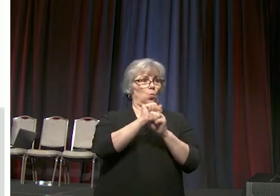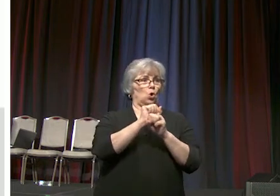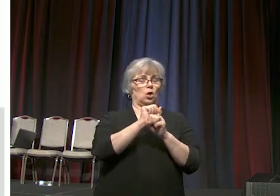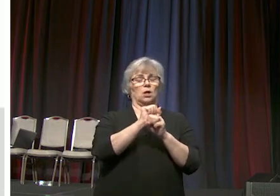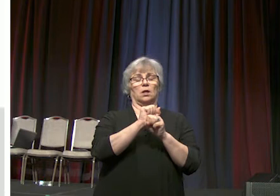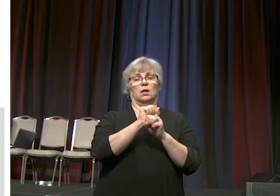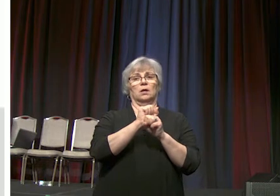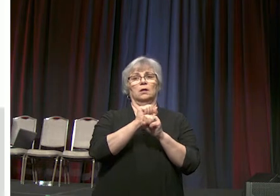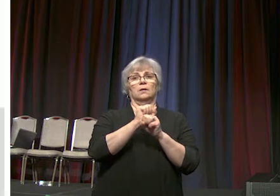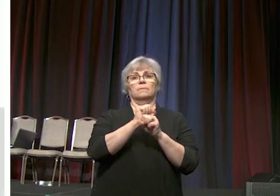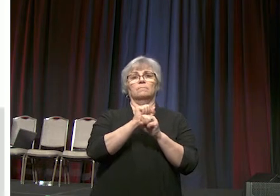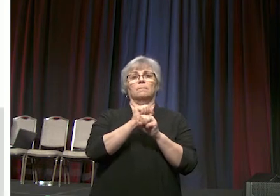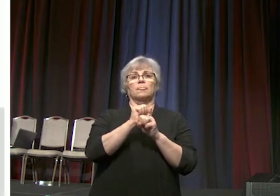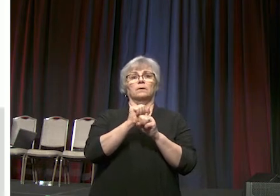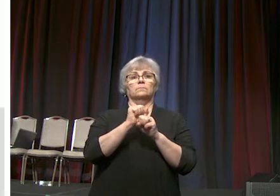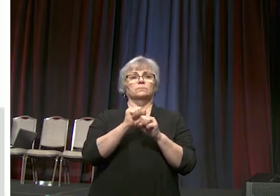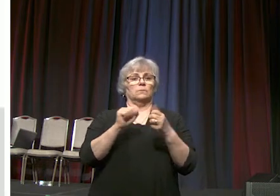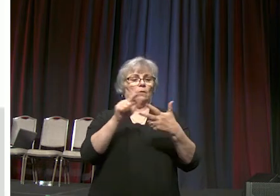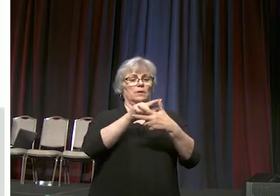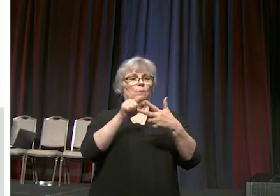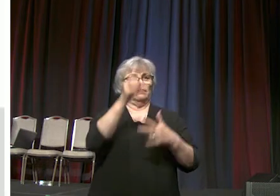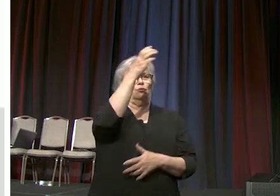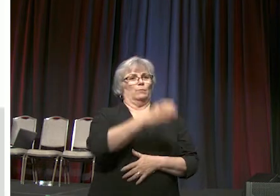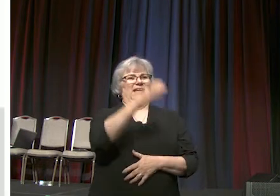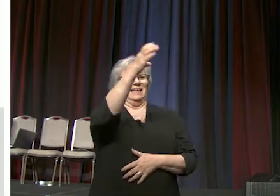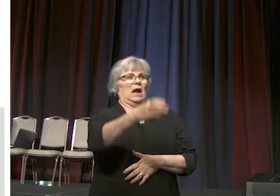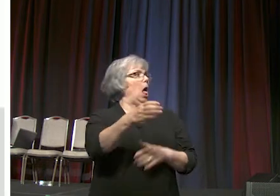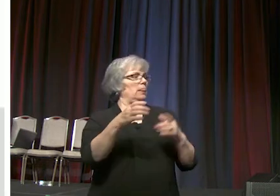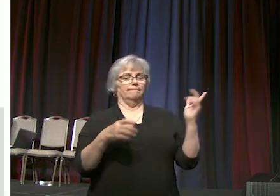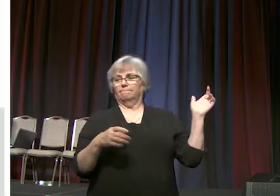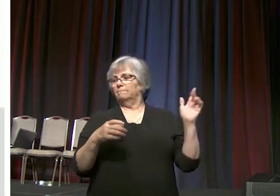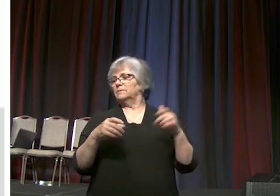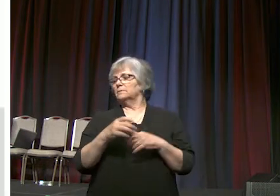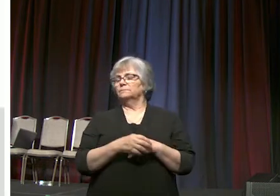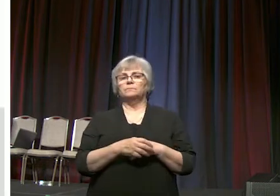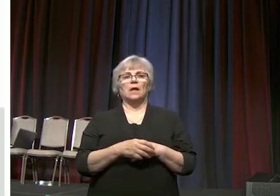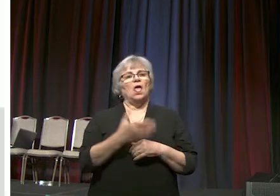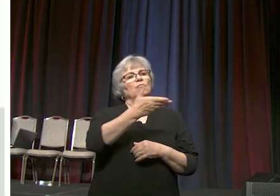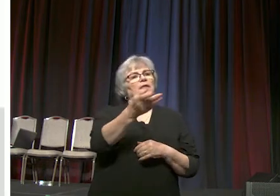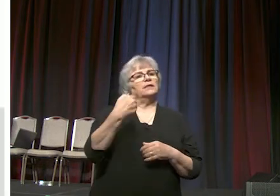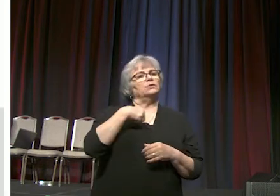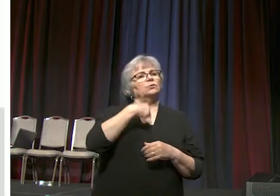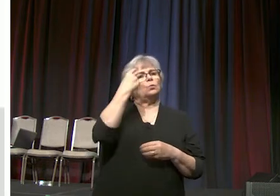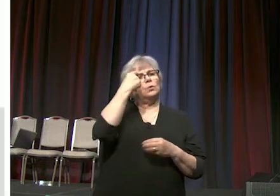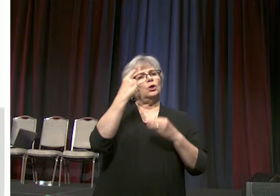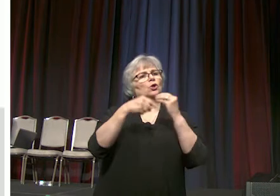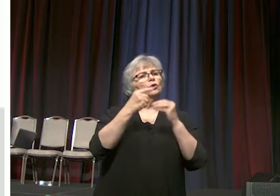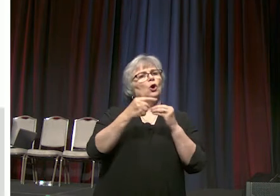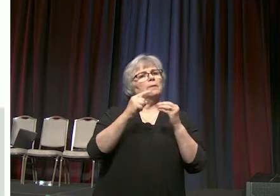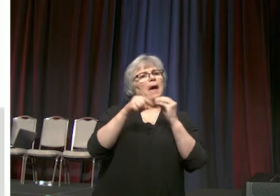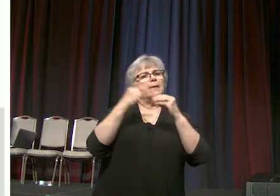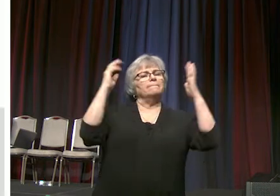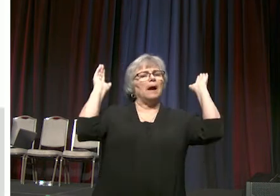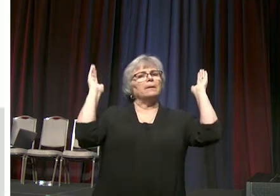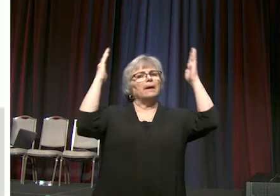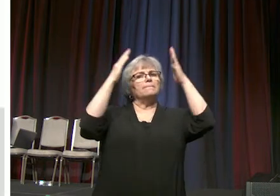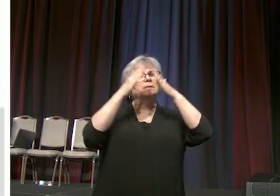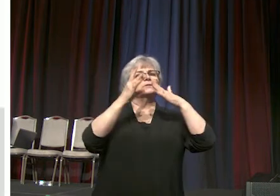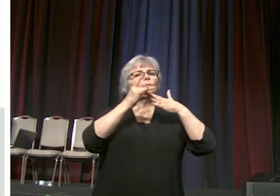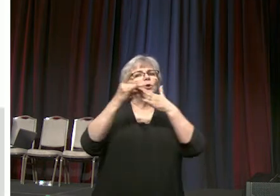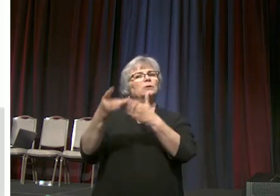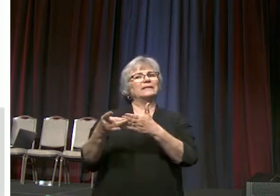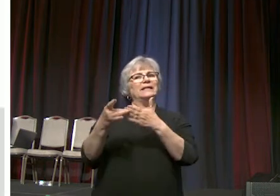in in three they are in three columns so uh things that would be thought about in terms of the episcopal uh